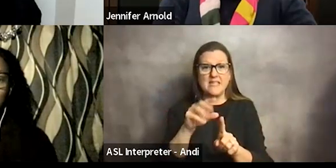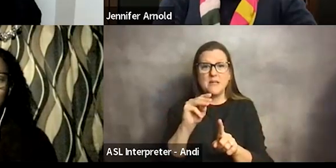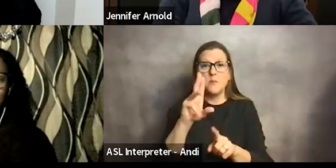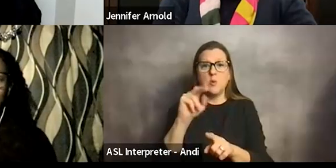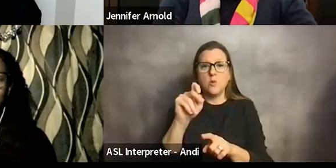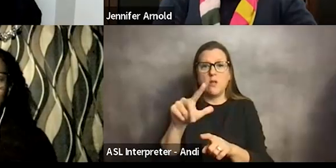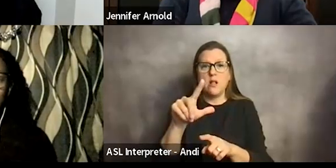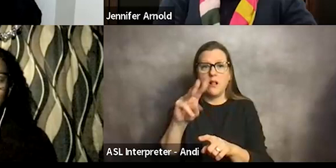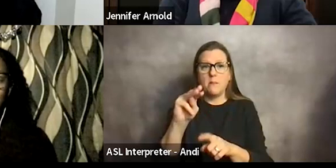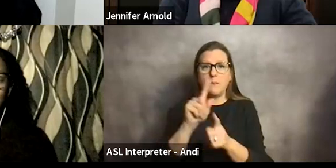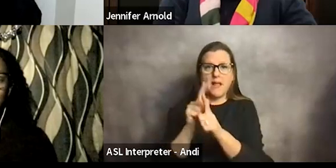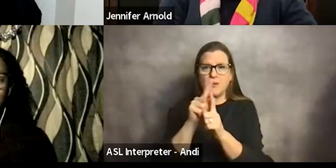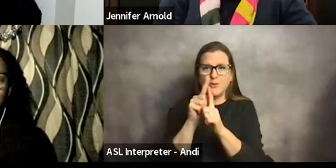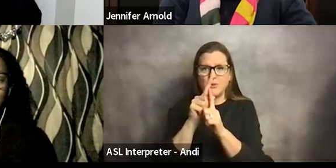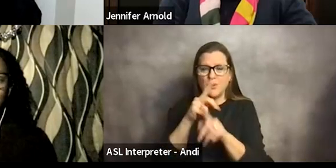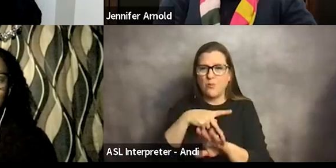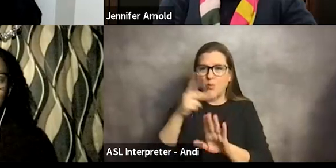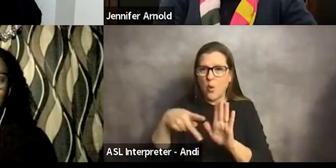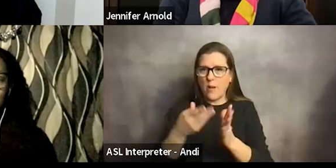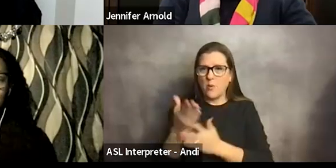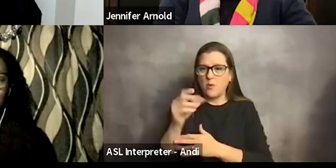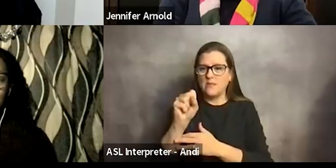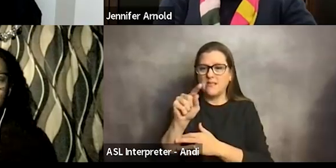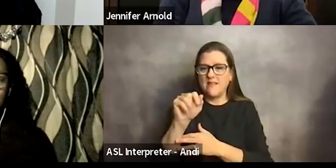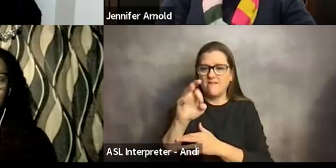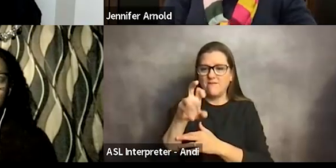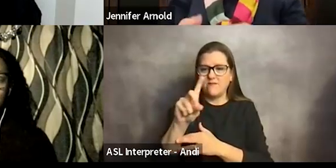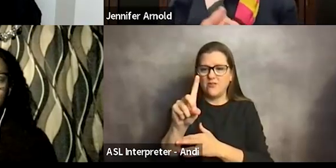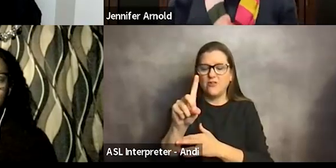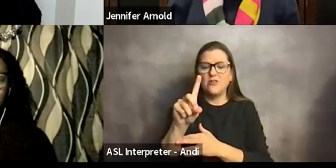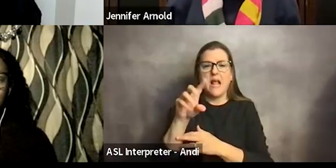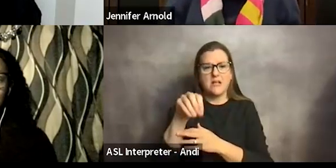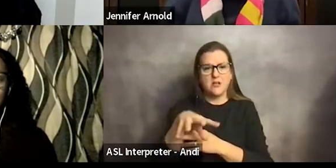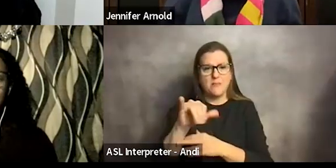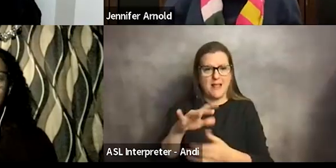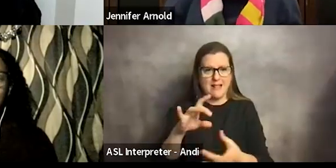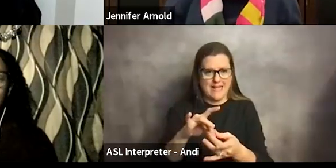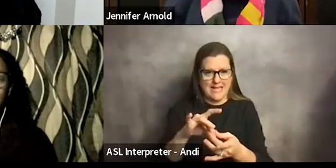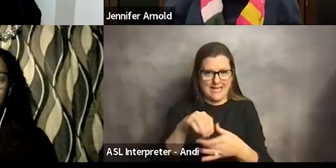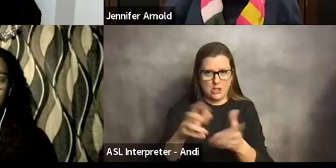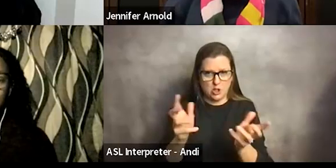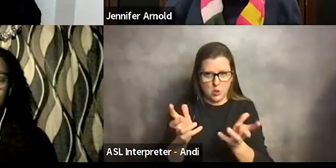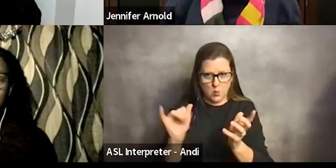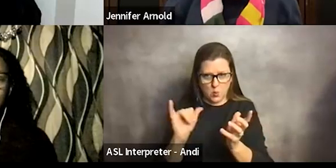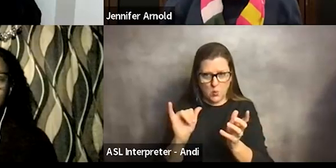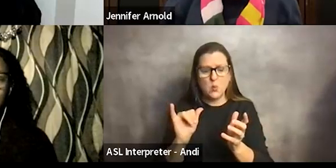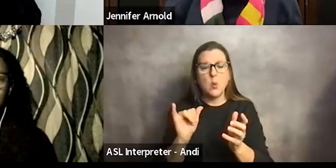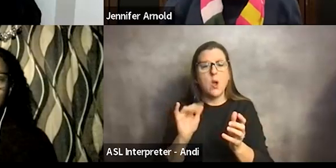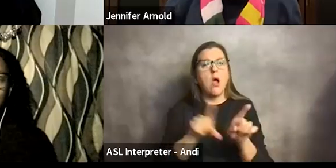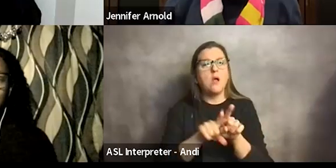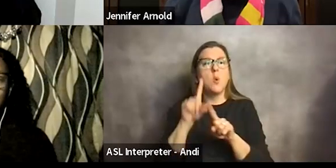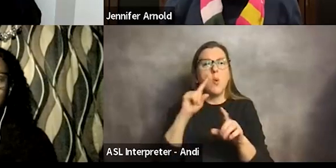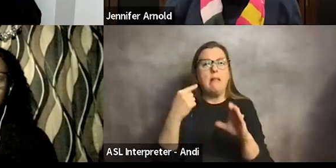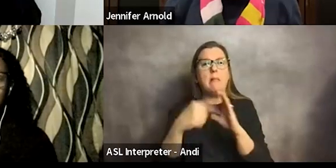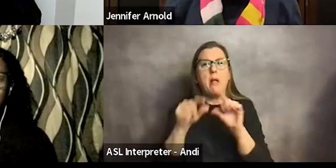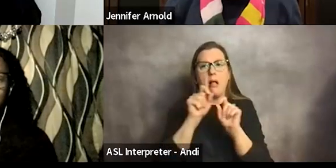Program through Stanford. I put that link in there as well. And I will also be emailing you,